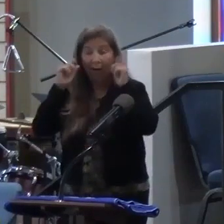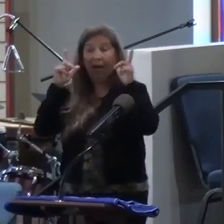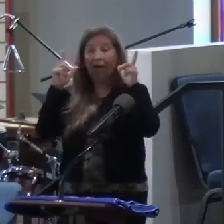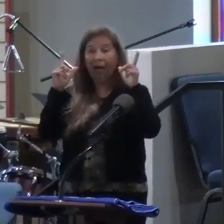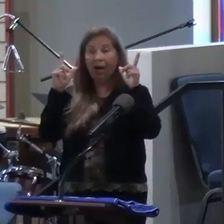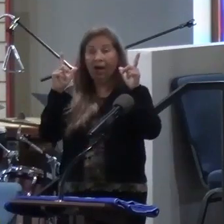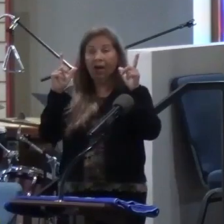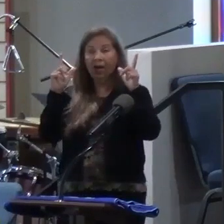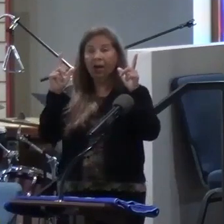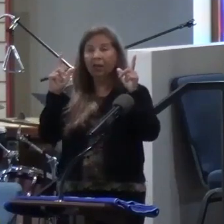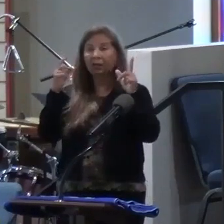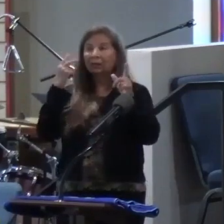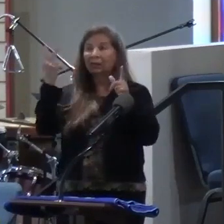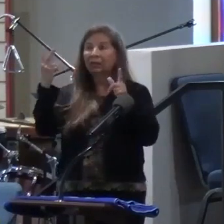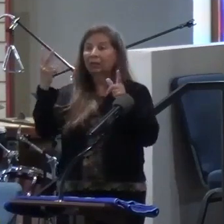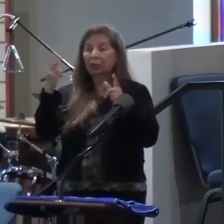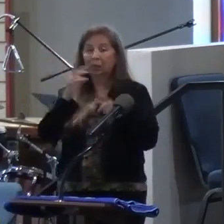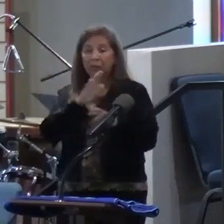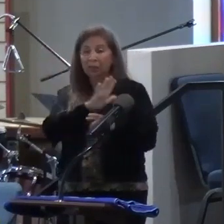and she sees her Savior.